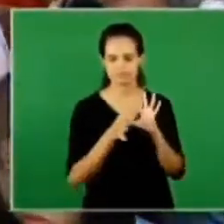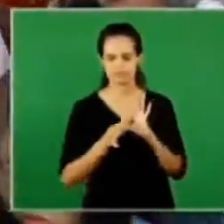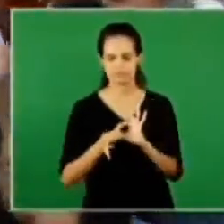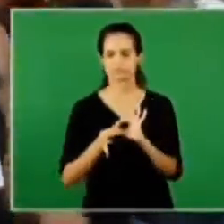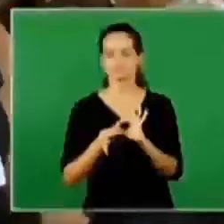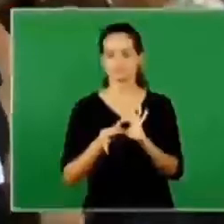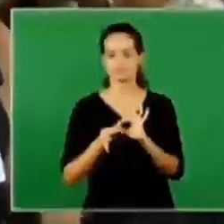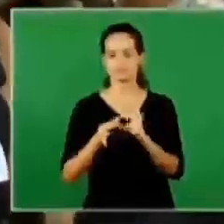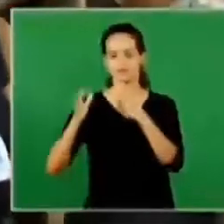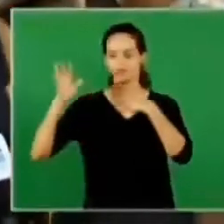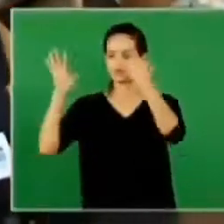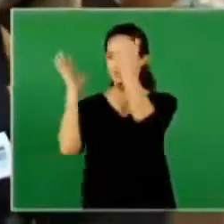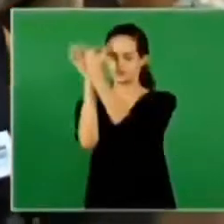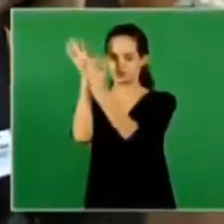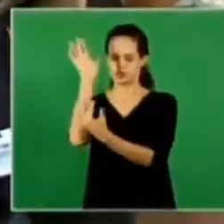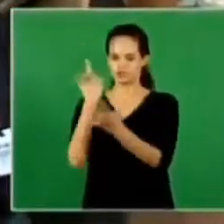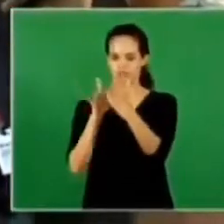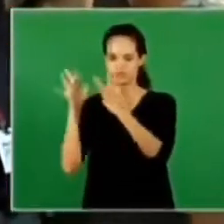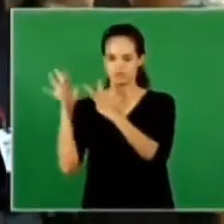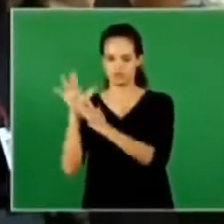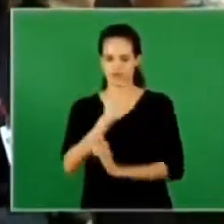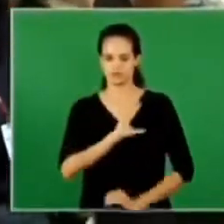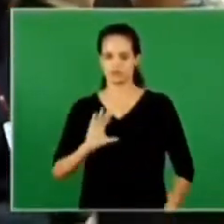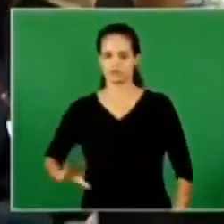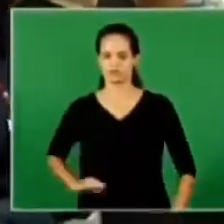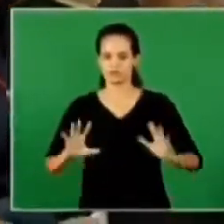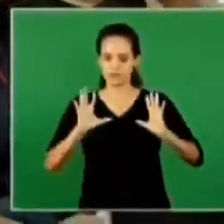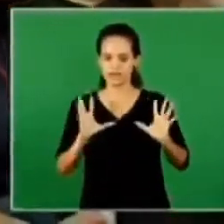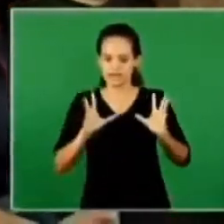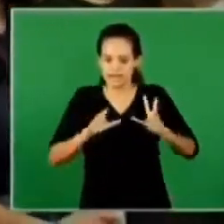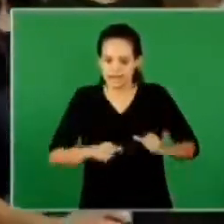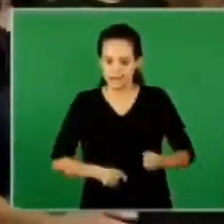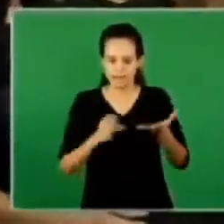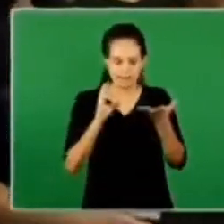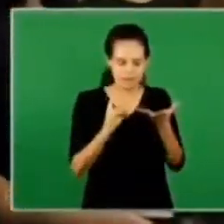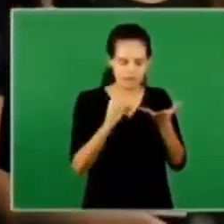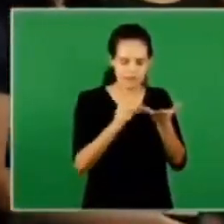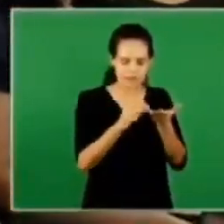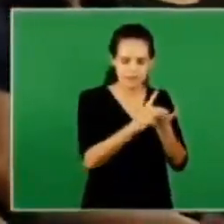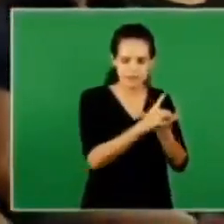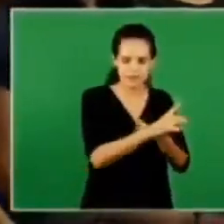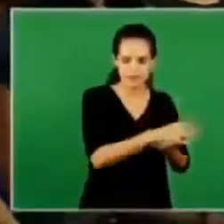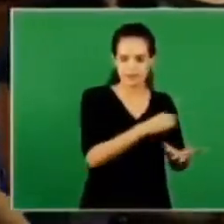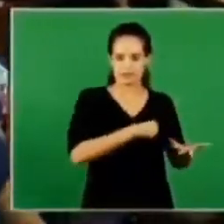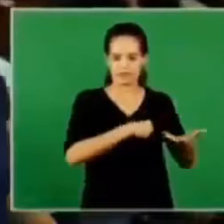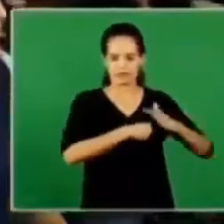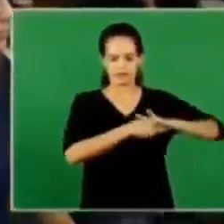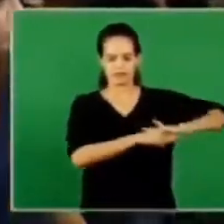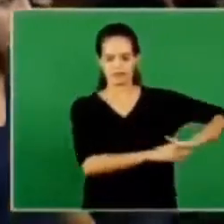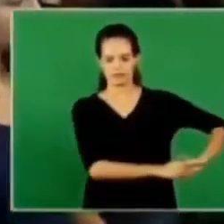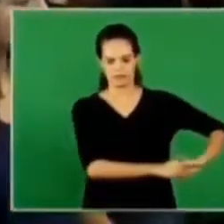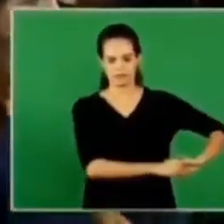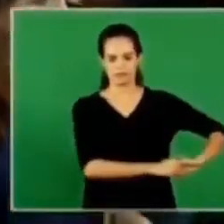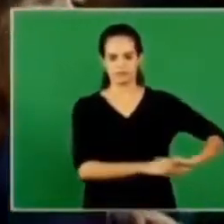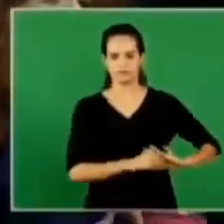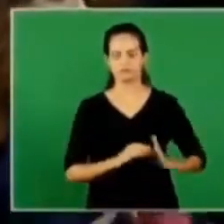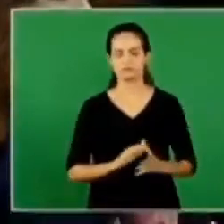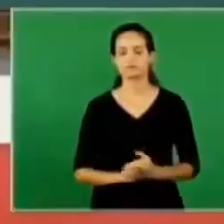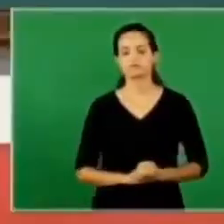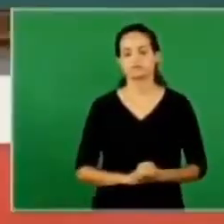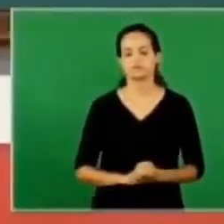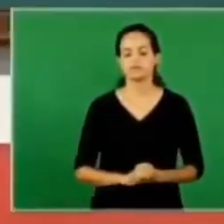his son cleanses us from all sin the pastor already spoke